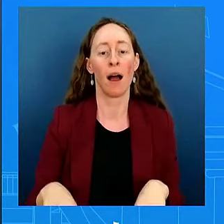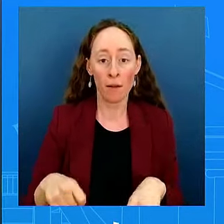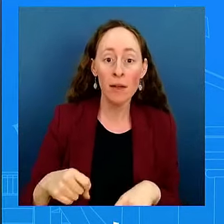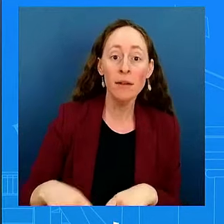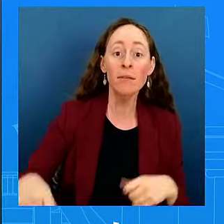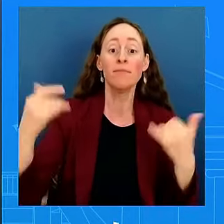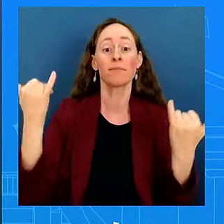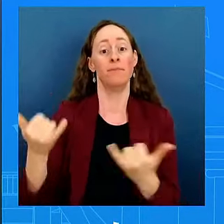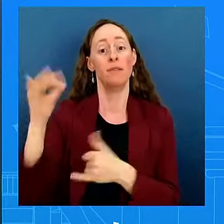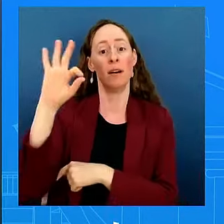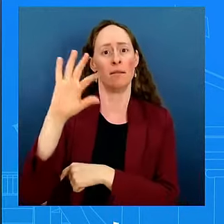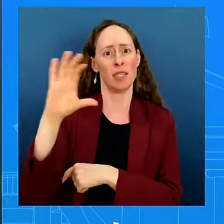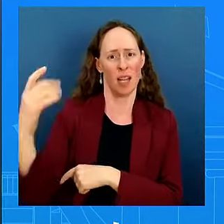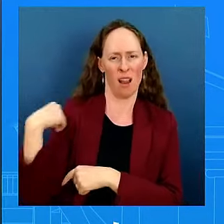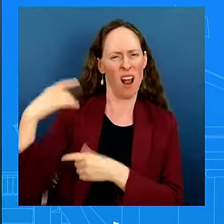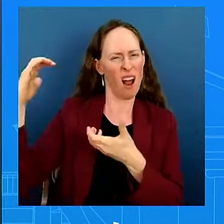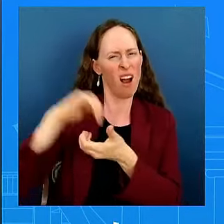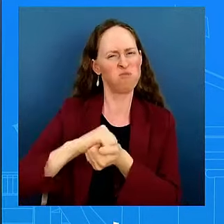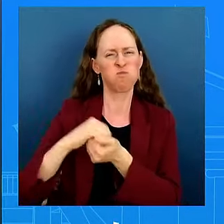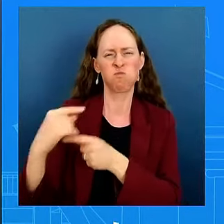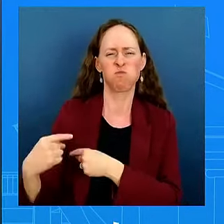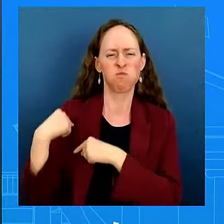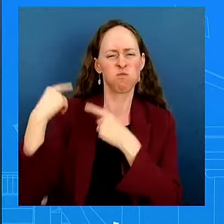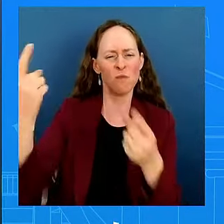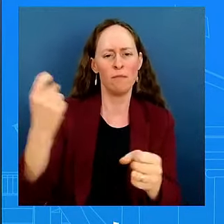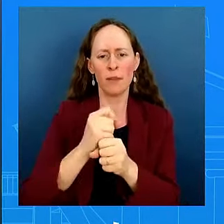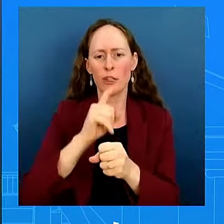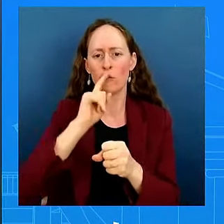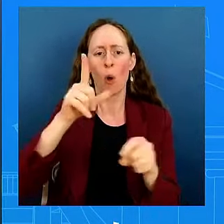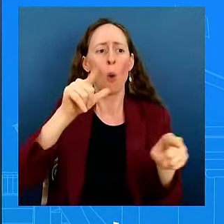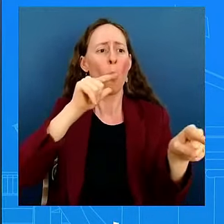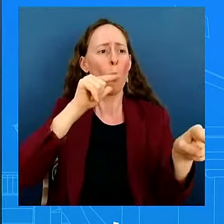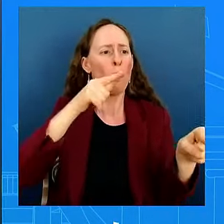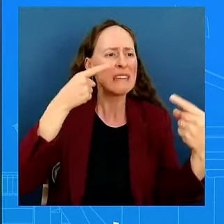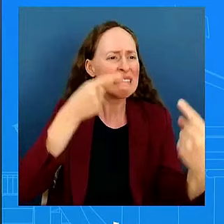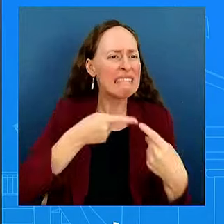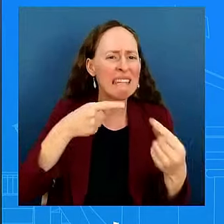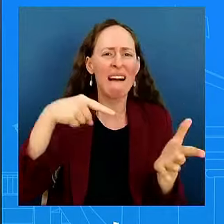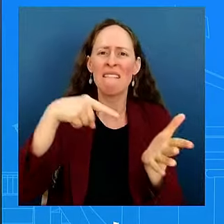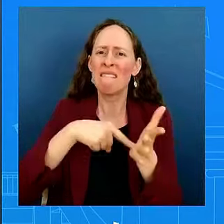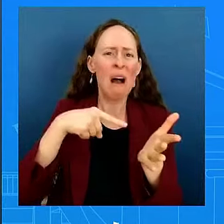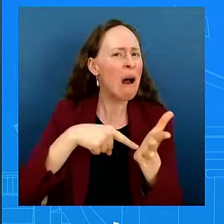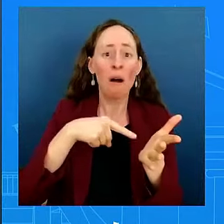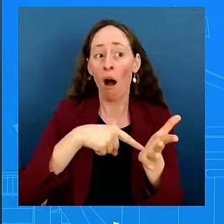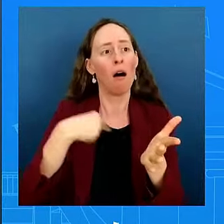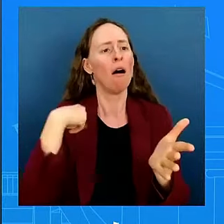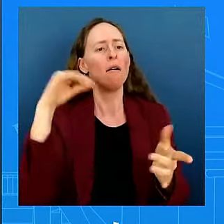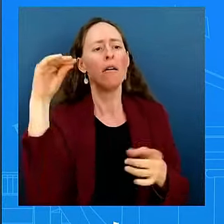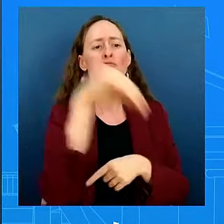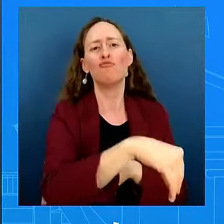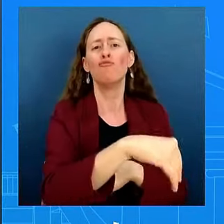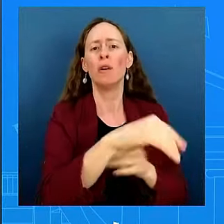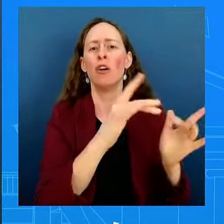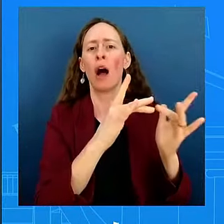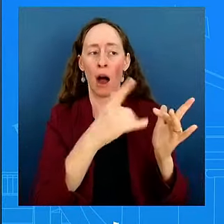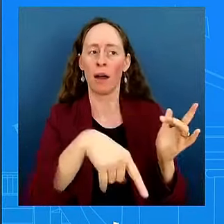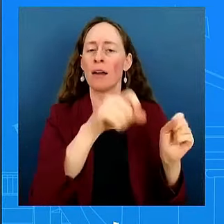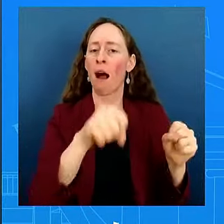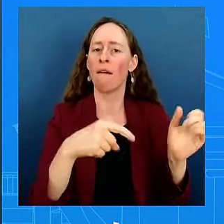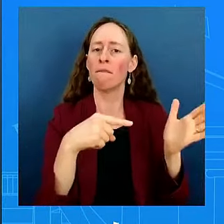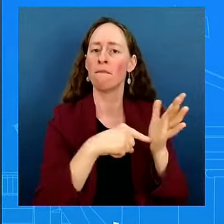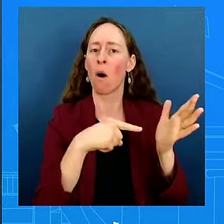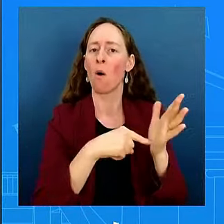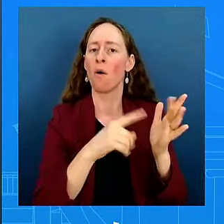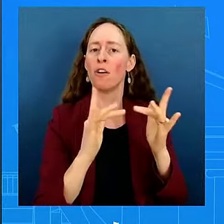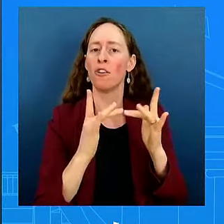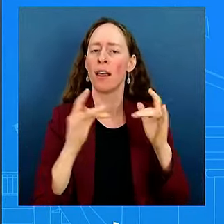sure that people who couldn't afford internet could get a subsidy. The American Connectivity